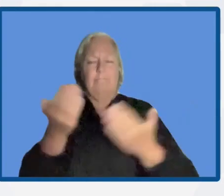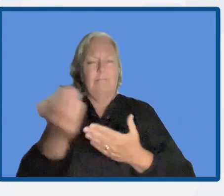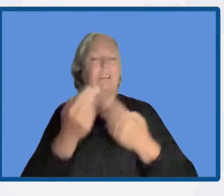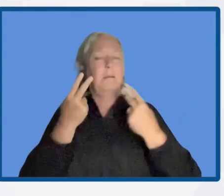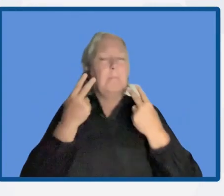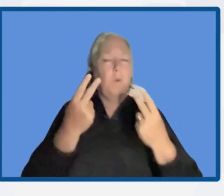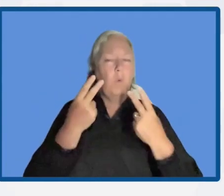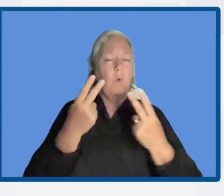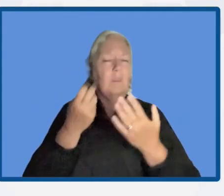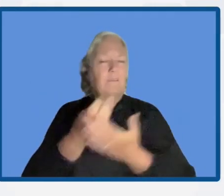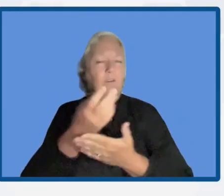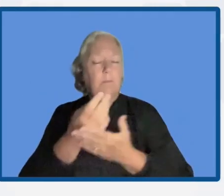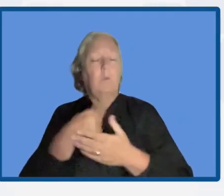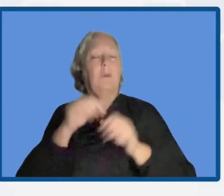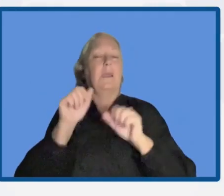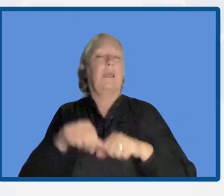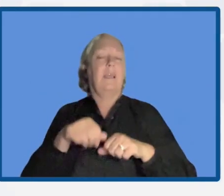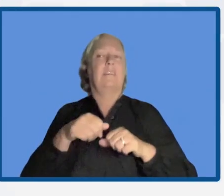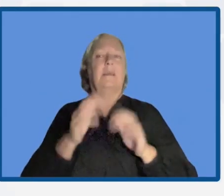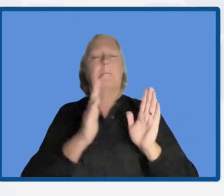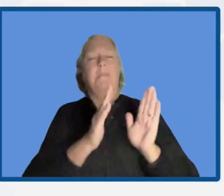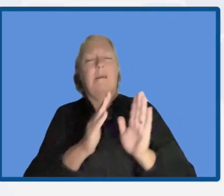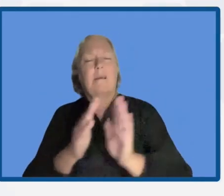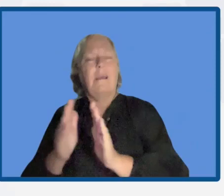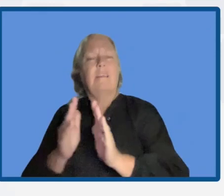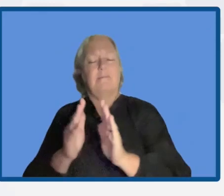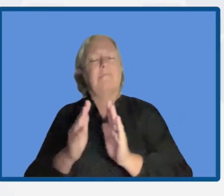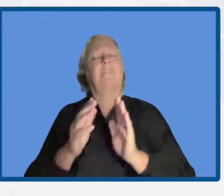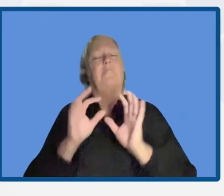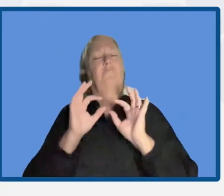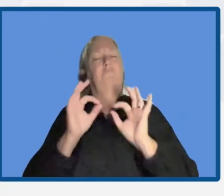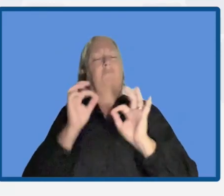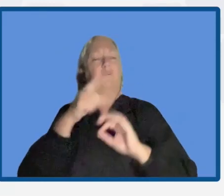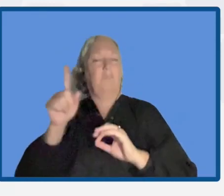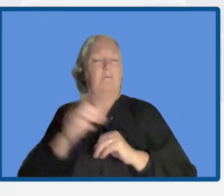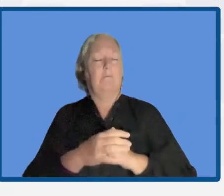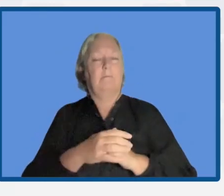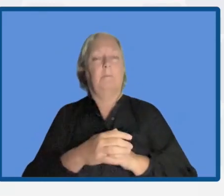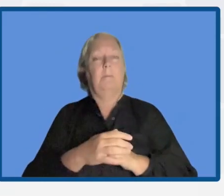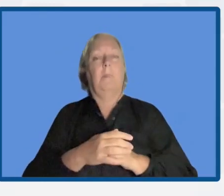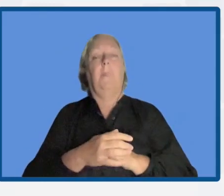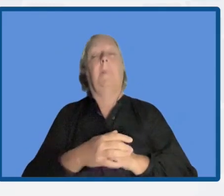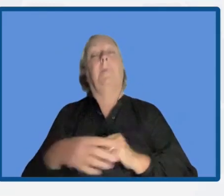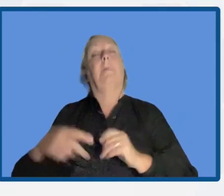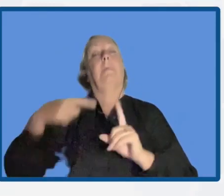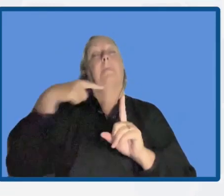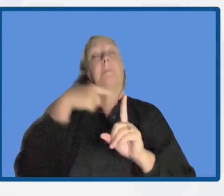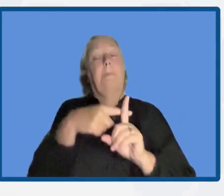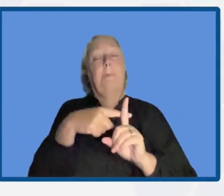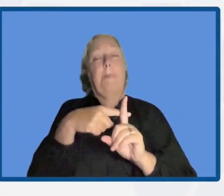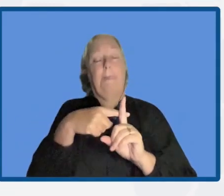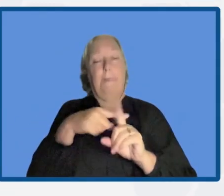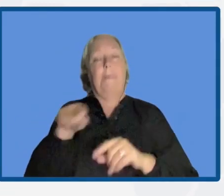in a comprehensive manner. Taking into account the five